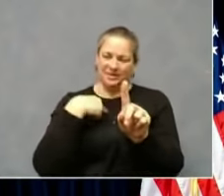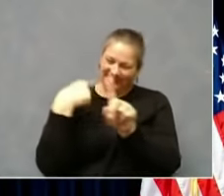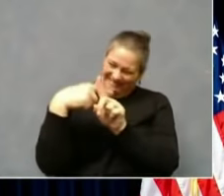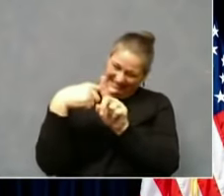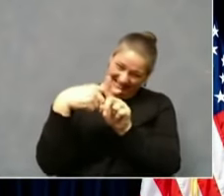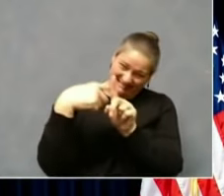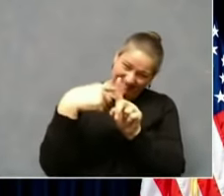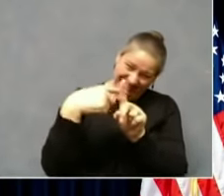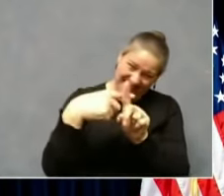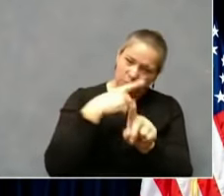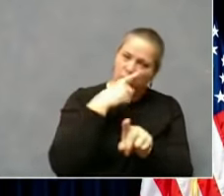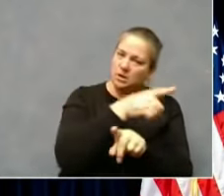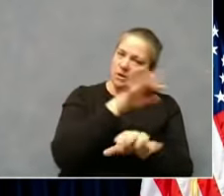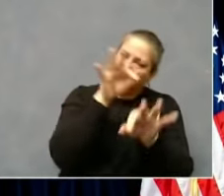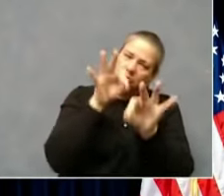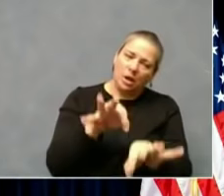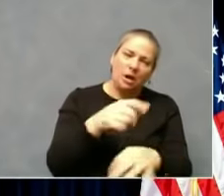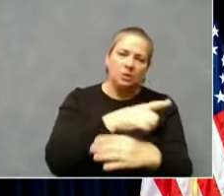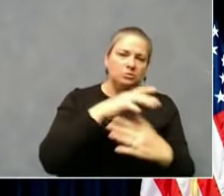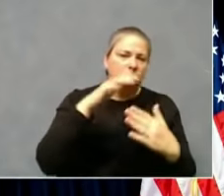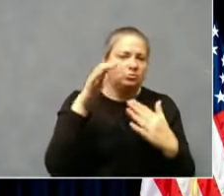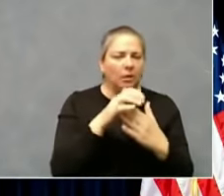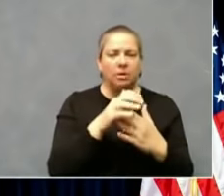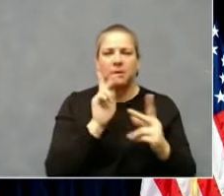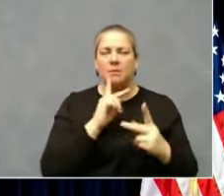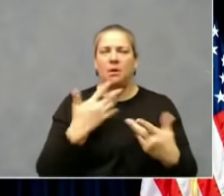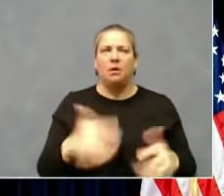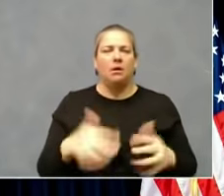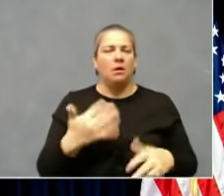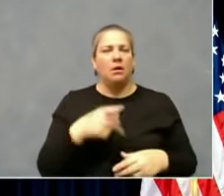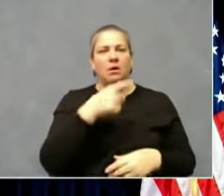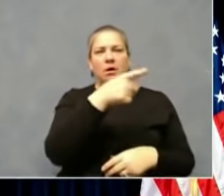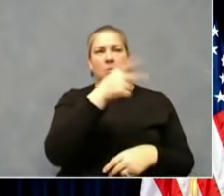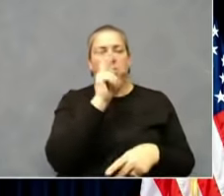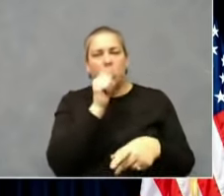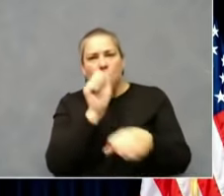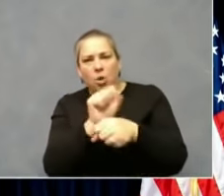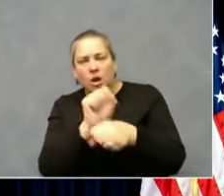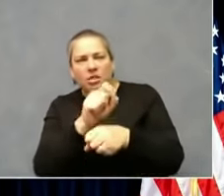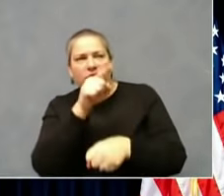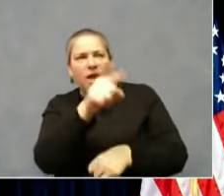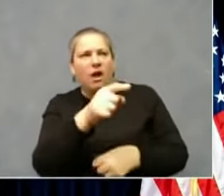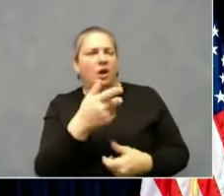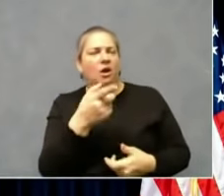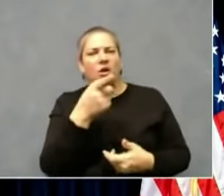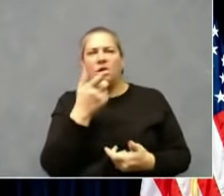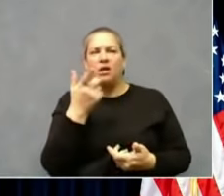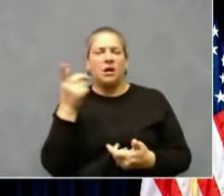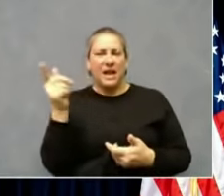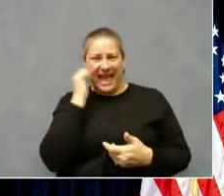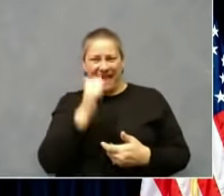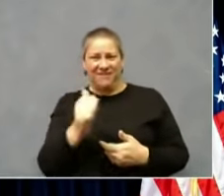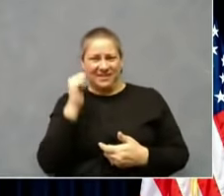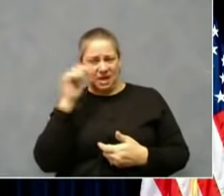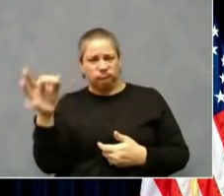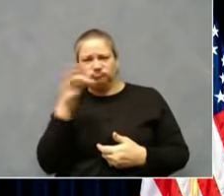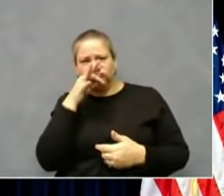also about all the people that they employ that go into those doors every day to help us out.